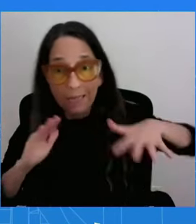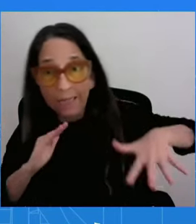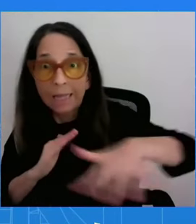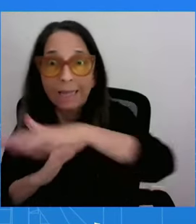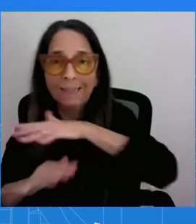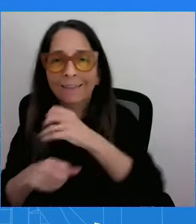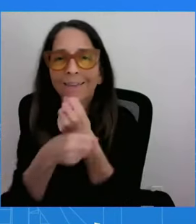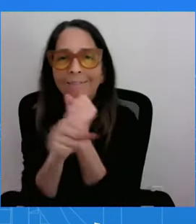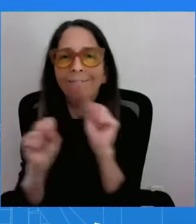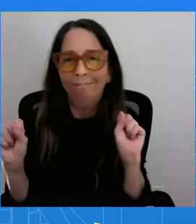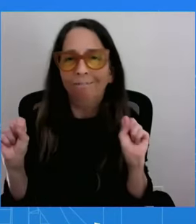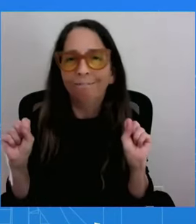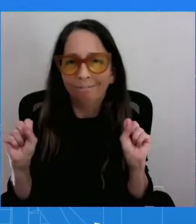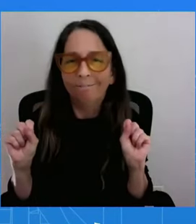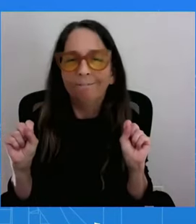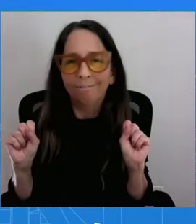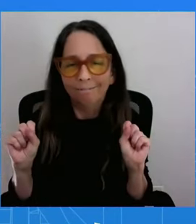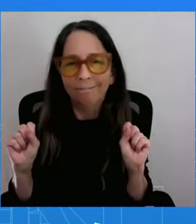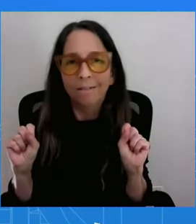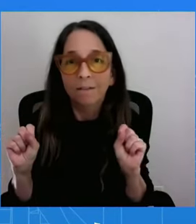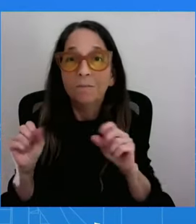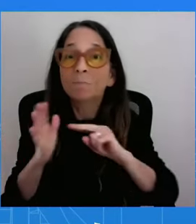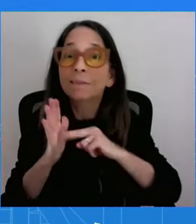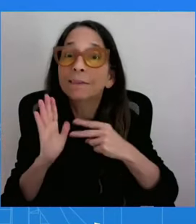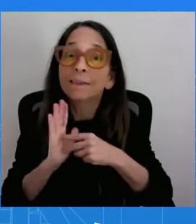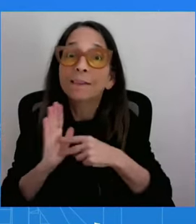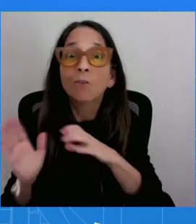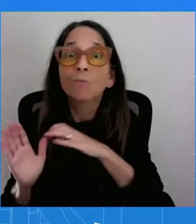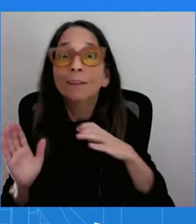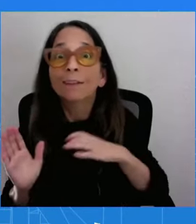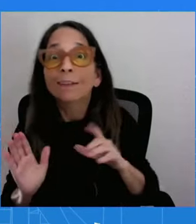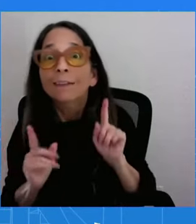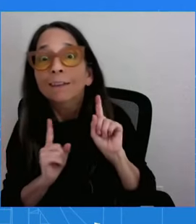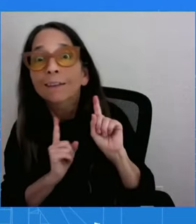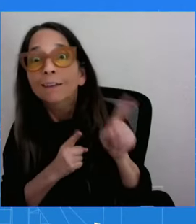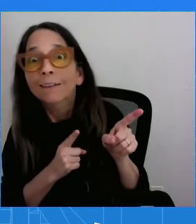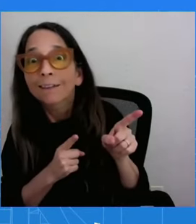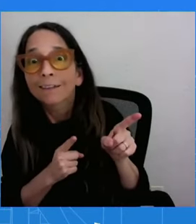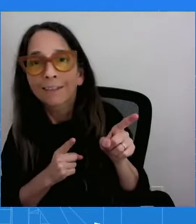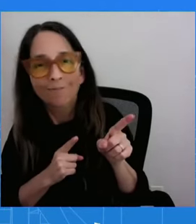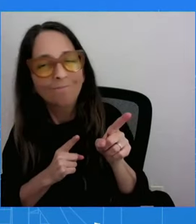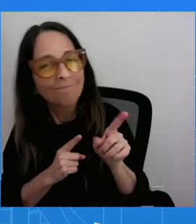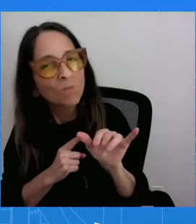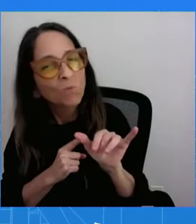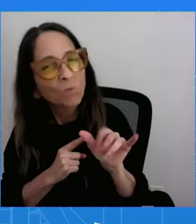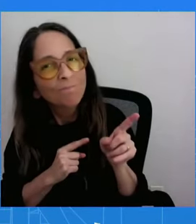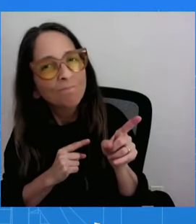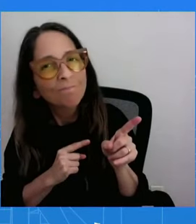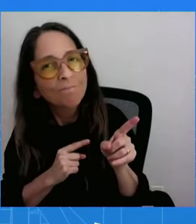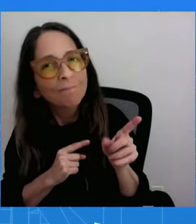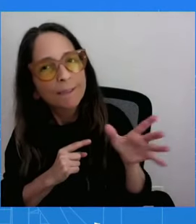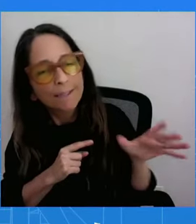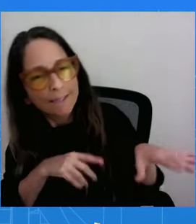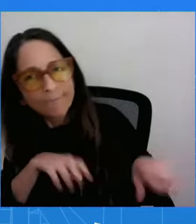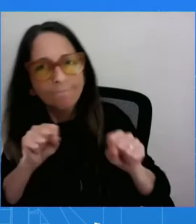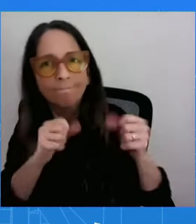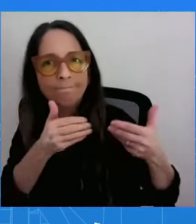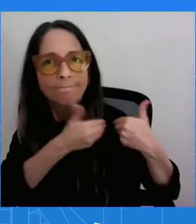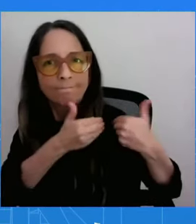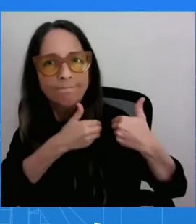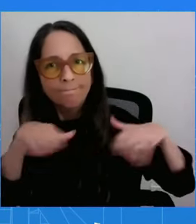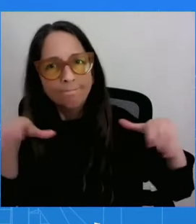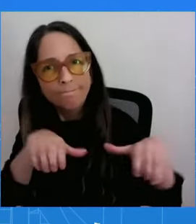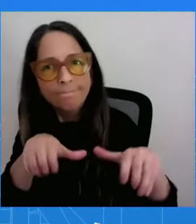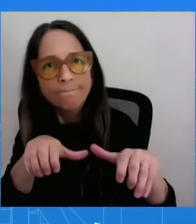calling out on Congress, Republicans in Congress to act, to do more, to meet Democrats, and to do the work.